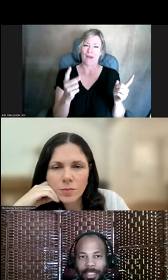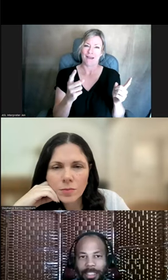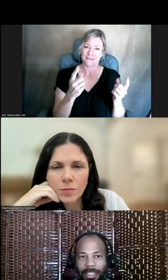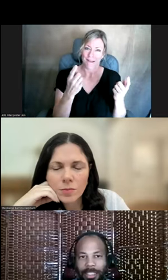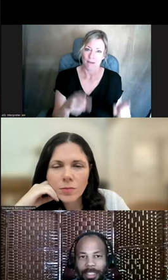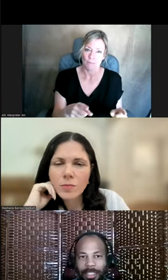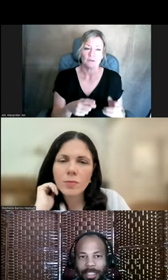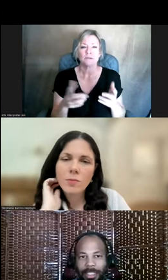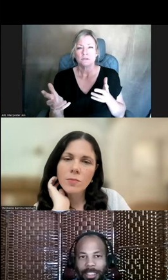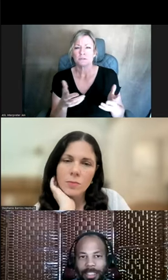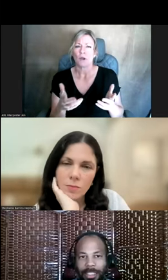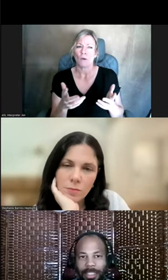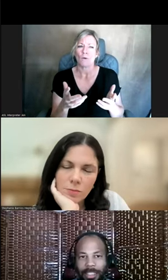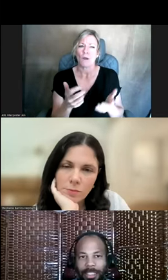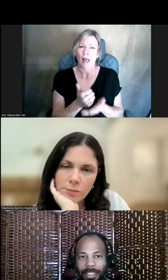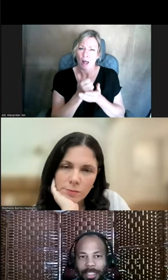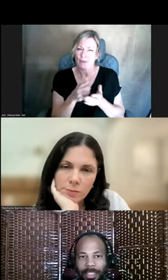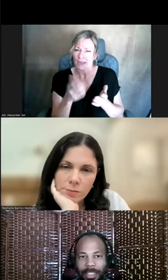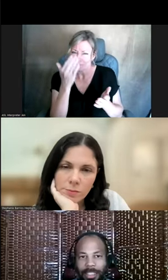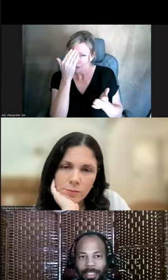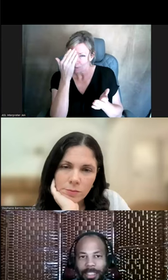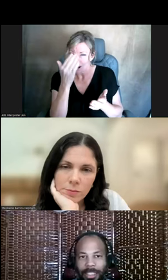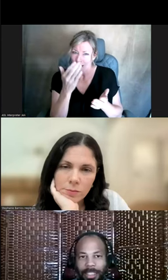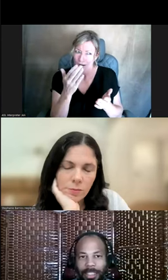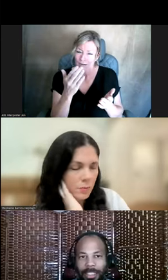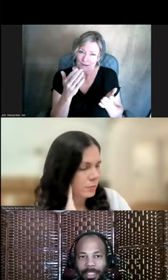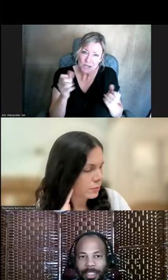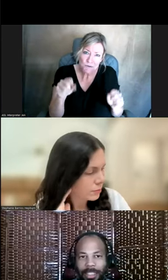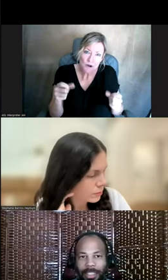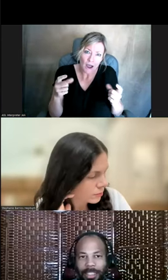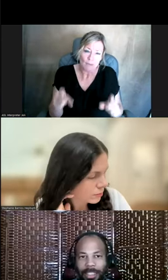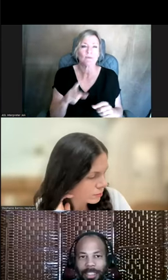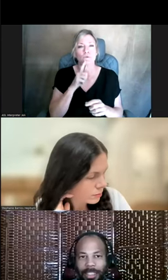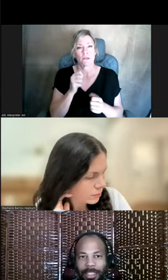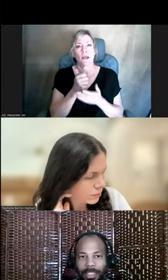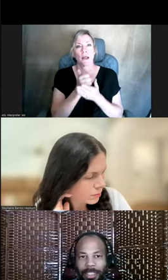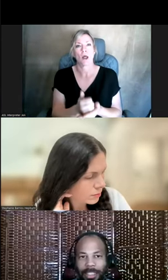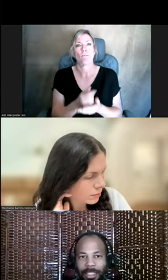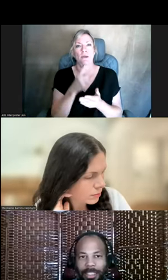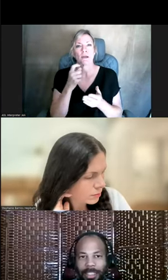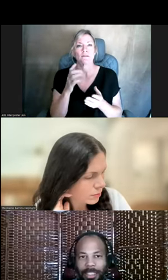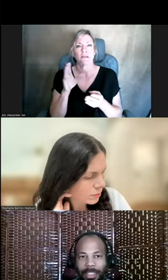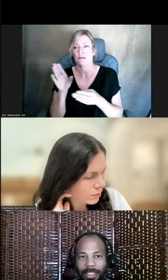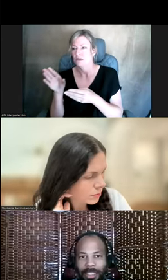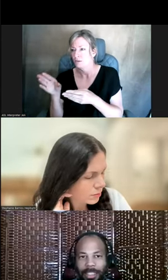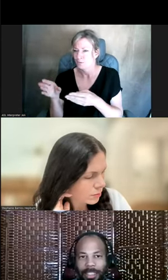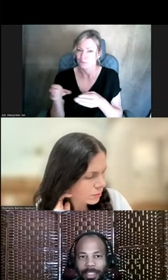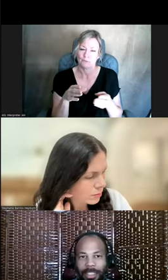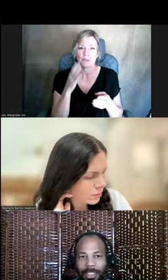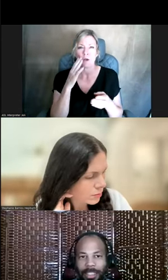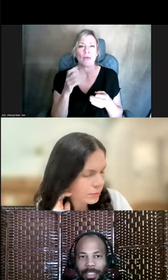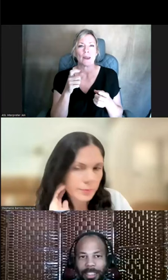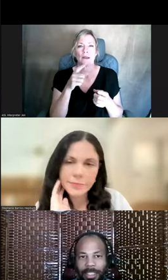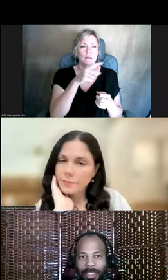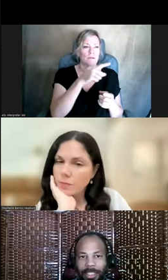those or bringing those back into awareness for somebody can really have an impact because it takes it away from that kind of black and white thinking